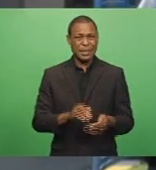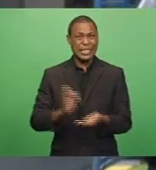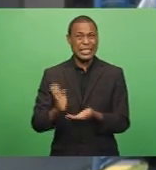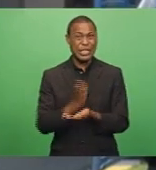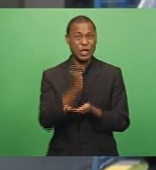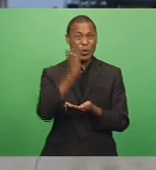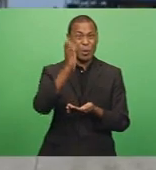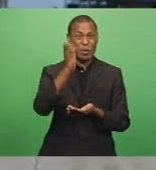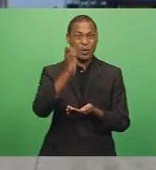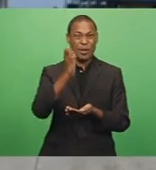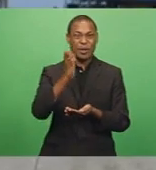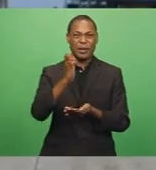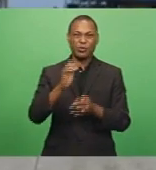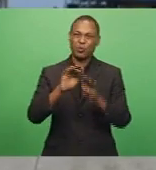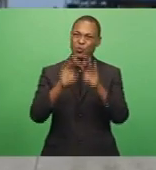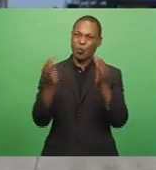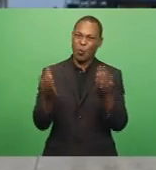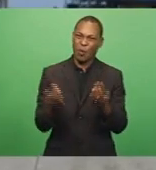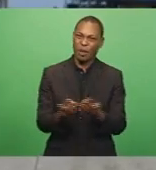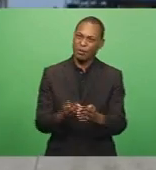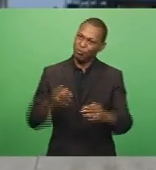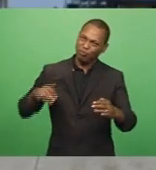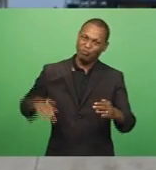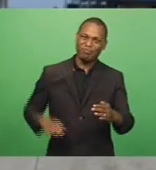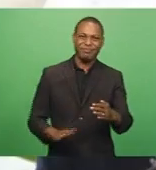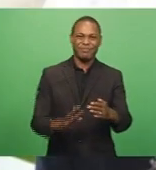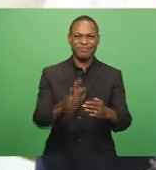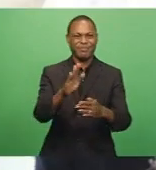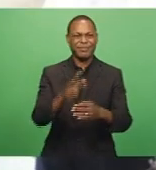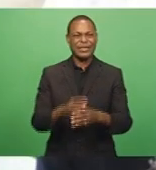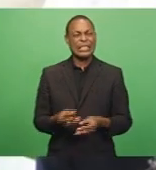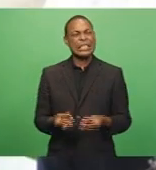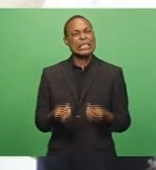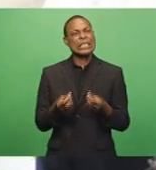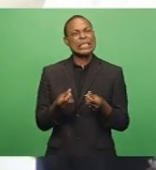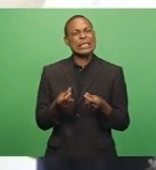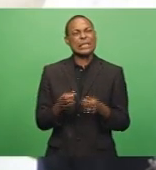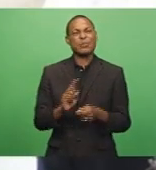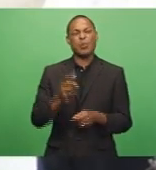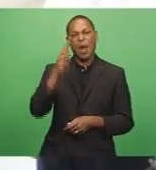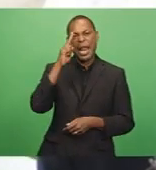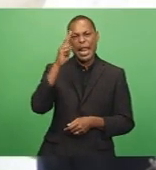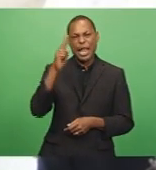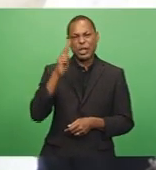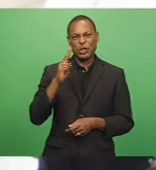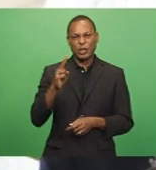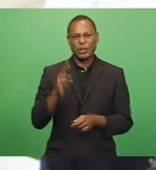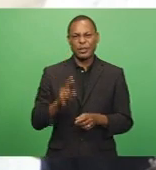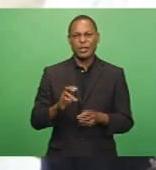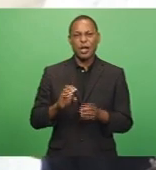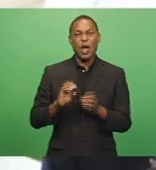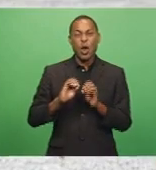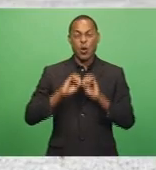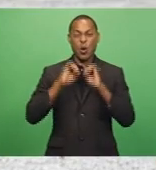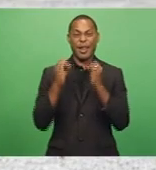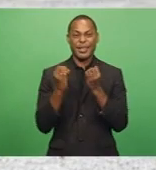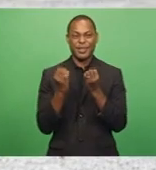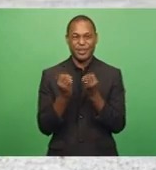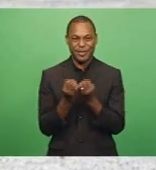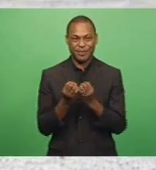globalization. It's also a symbol of a national modernization construction.